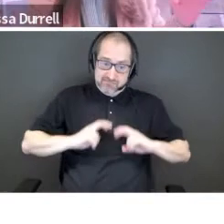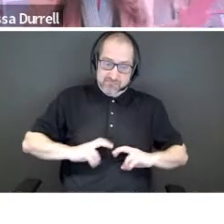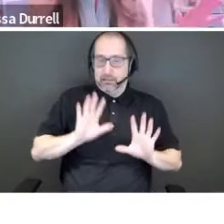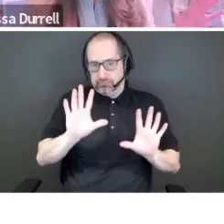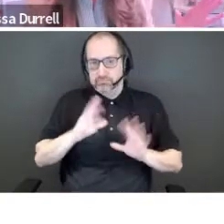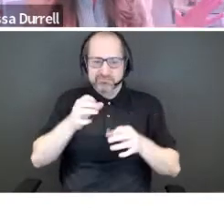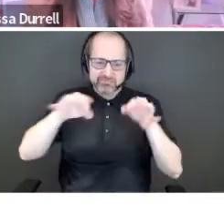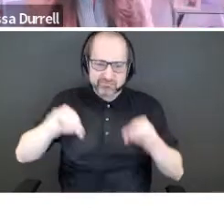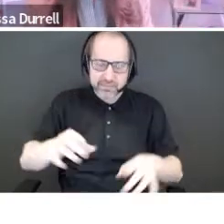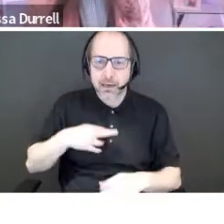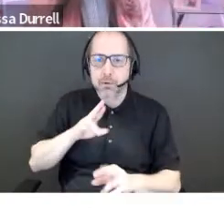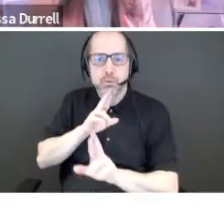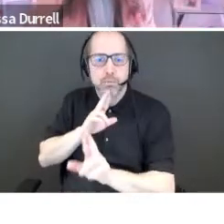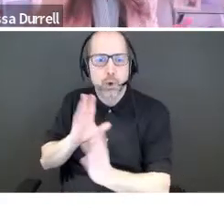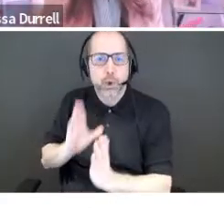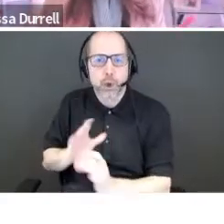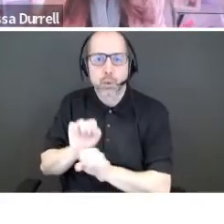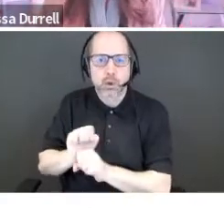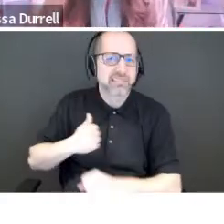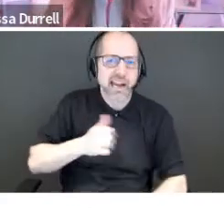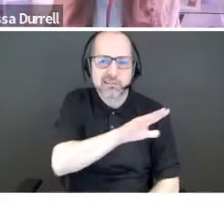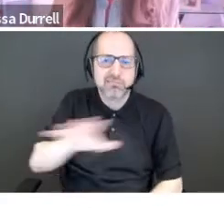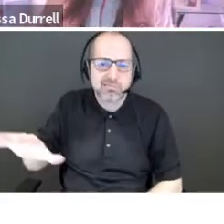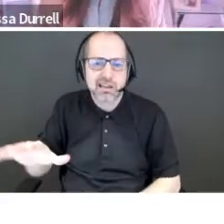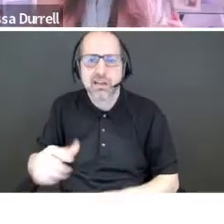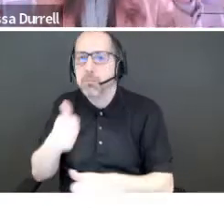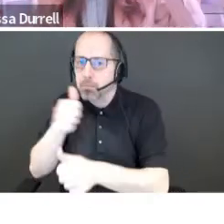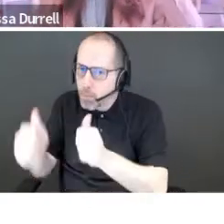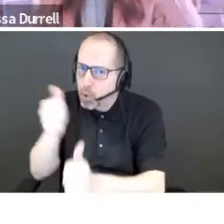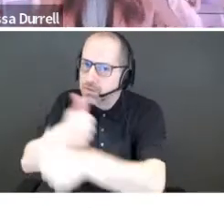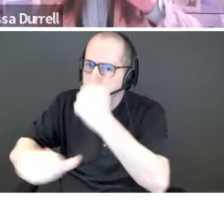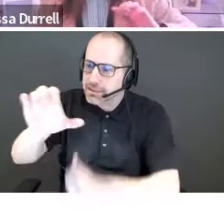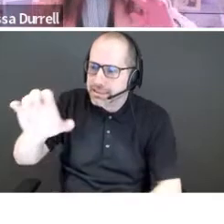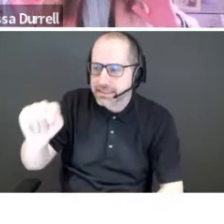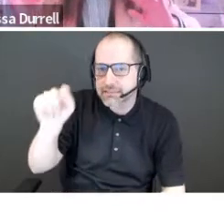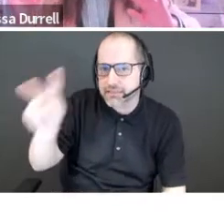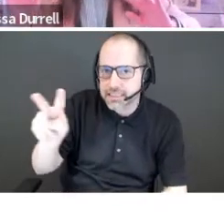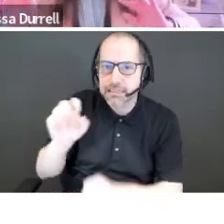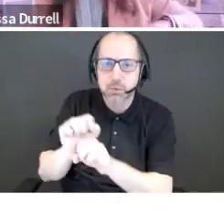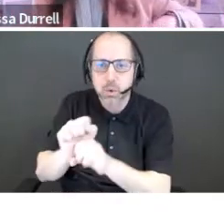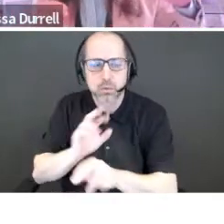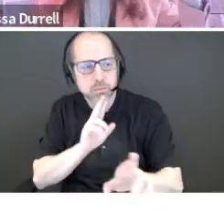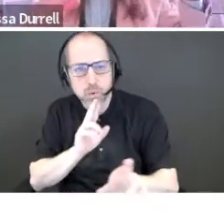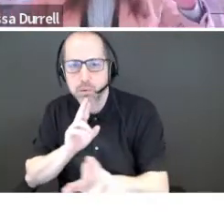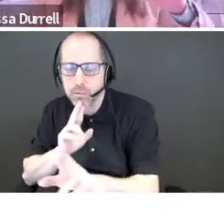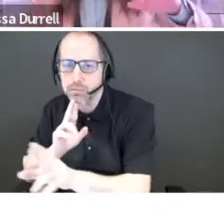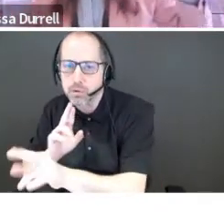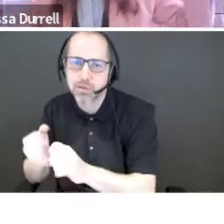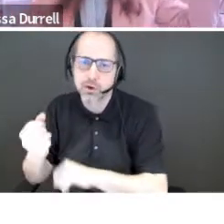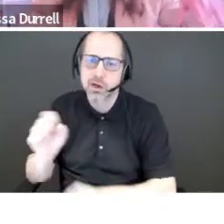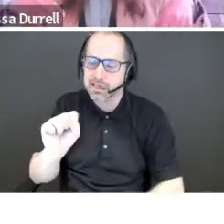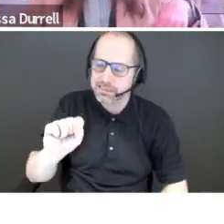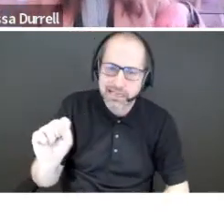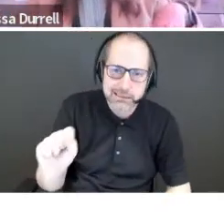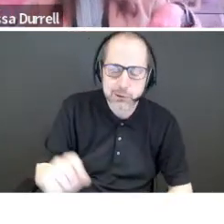reporter. I worked across this country working mostly with CTV through Saskatoon, Ottawa,